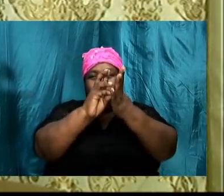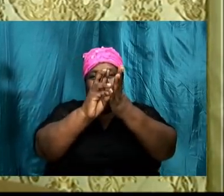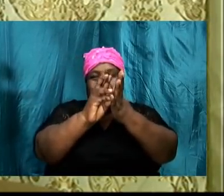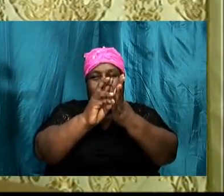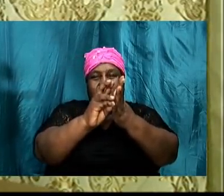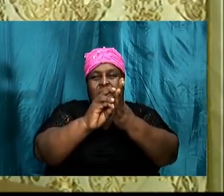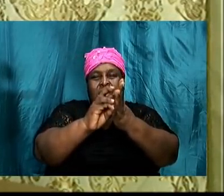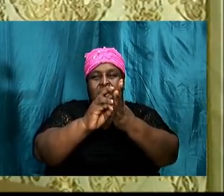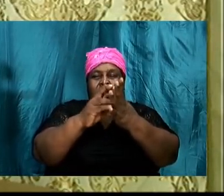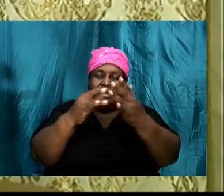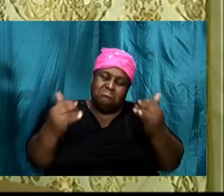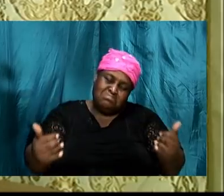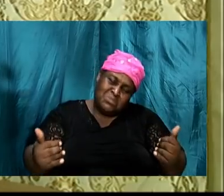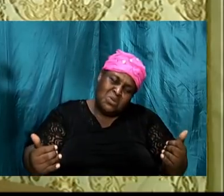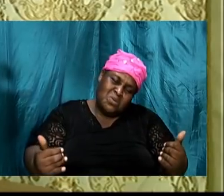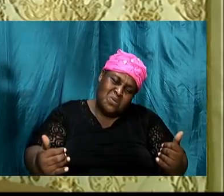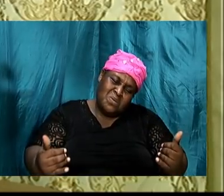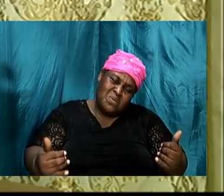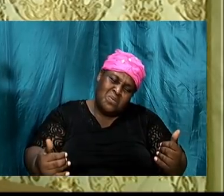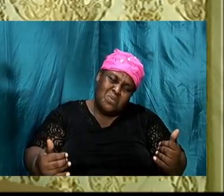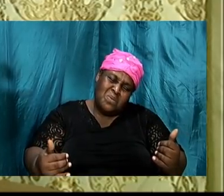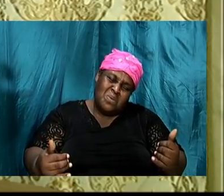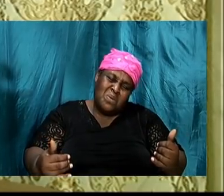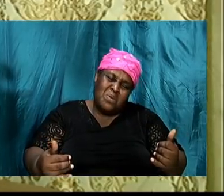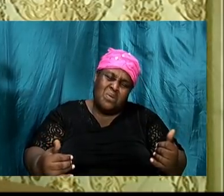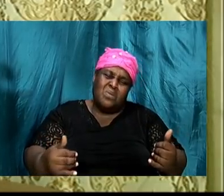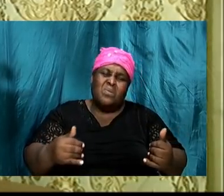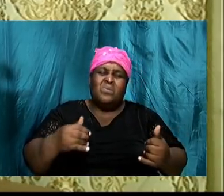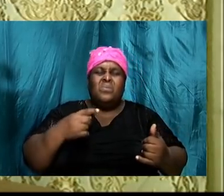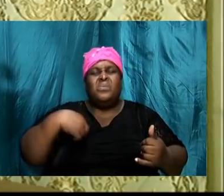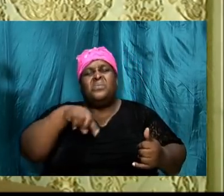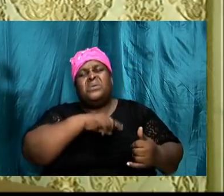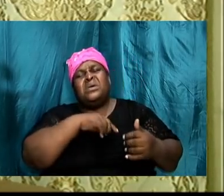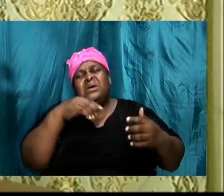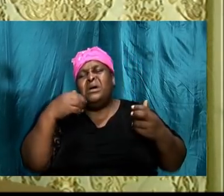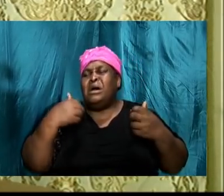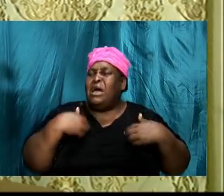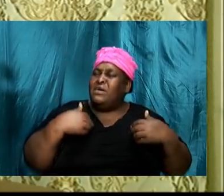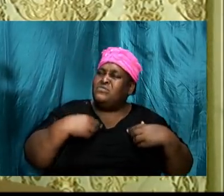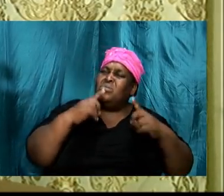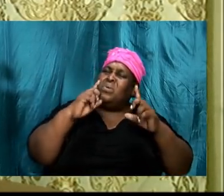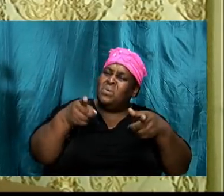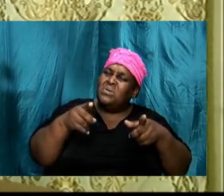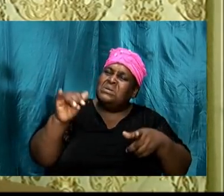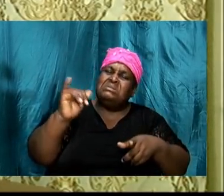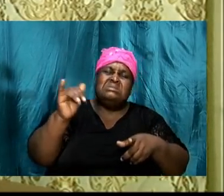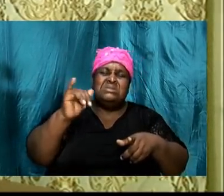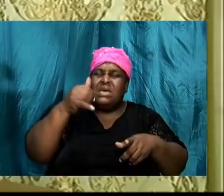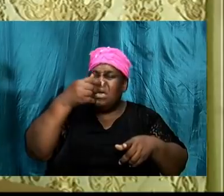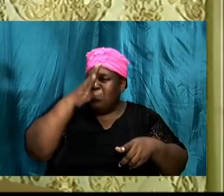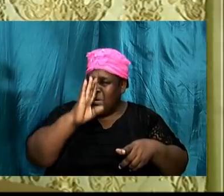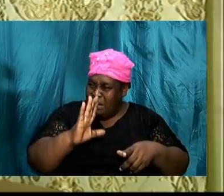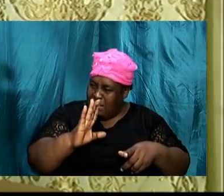know, go back to the same God, and say, Lord, how can I fix this? How can I correct this? What is it that I can do?